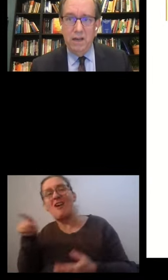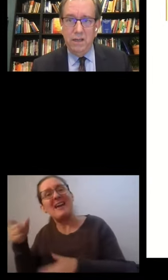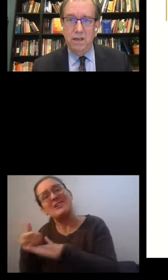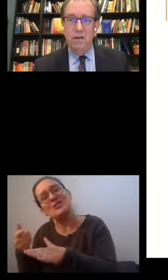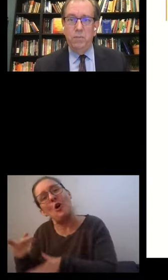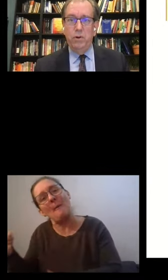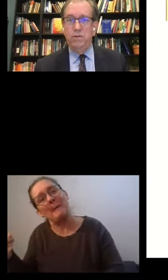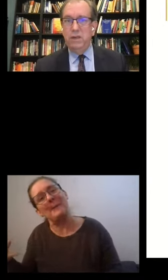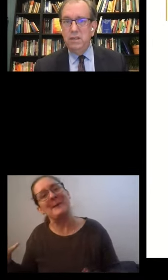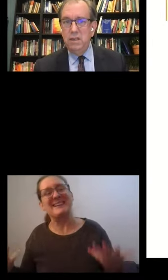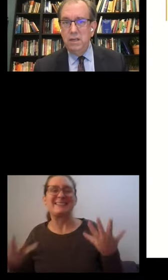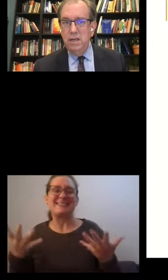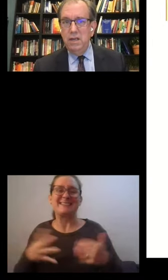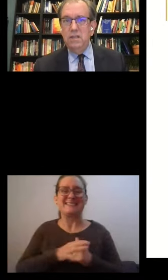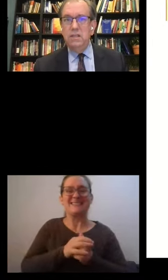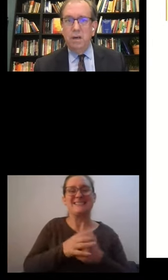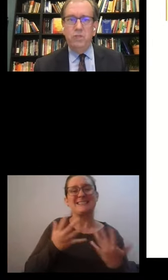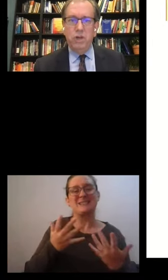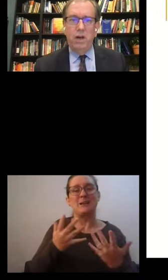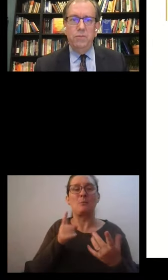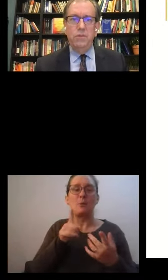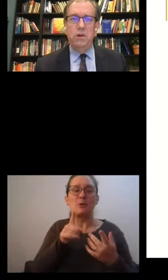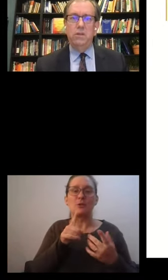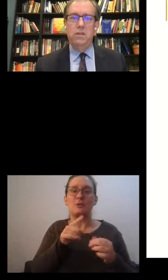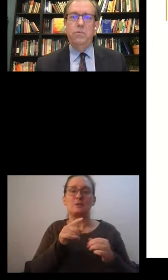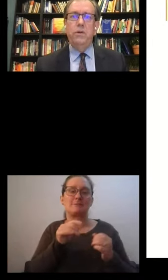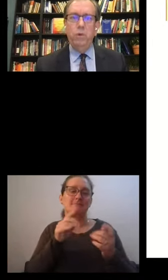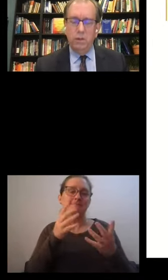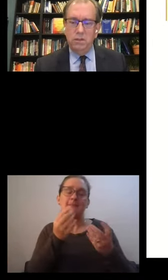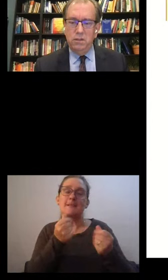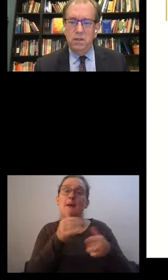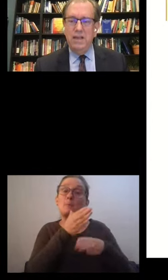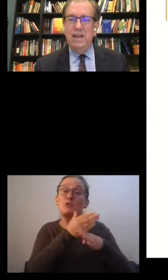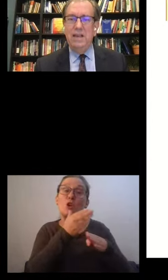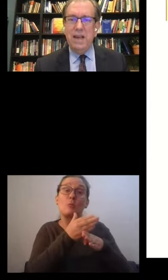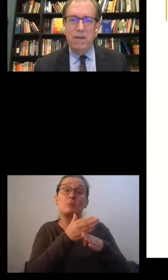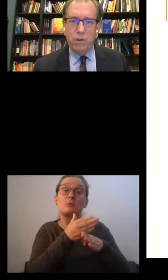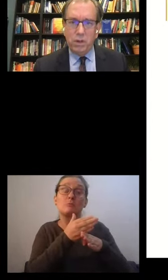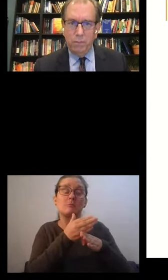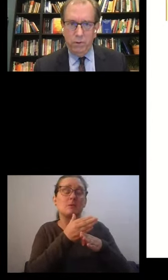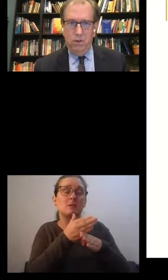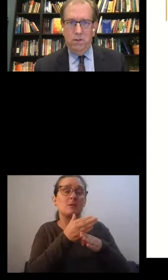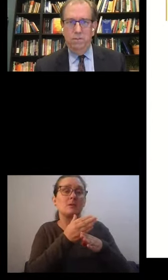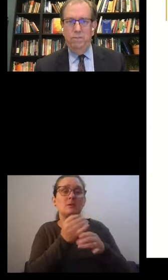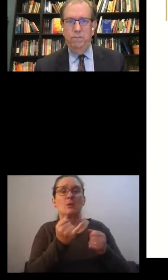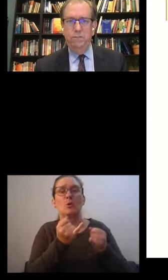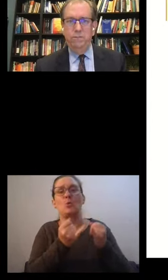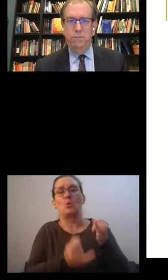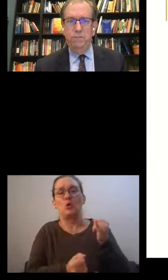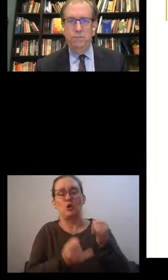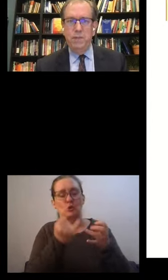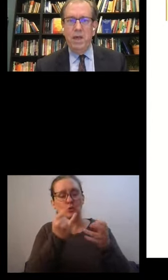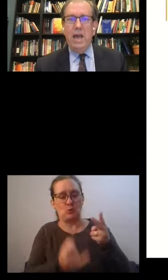highly imperfect. Some jobs are simply worse in every component.